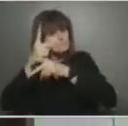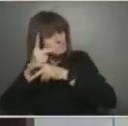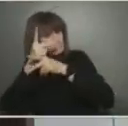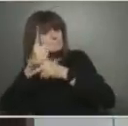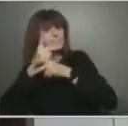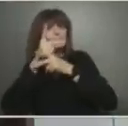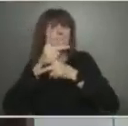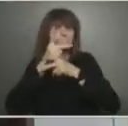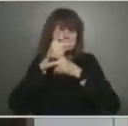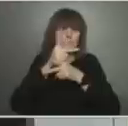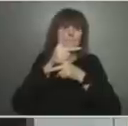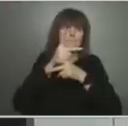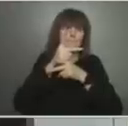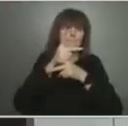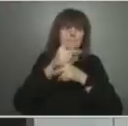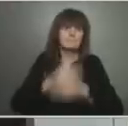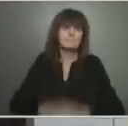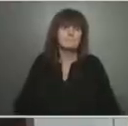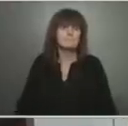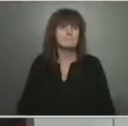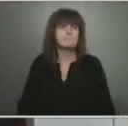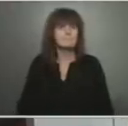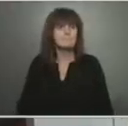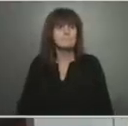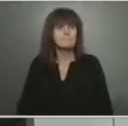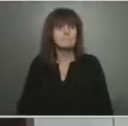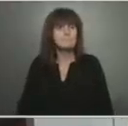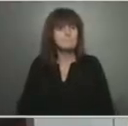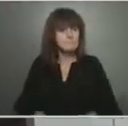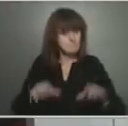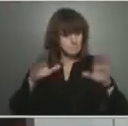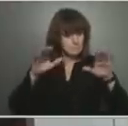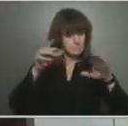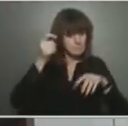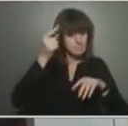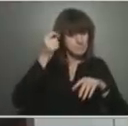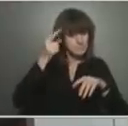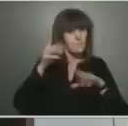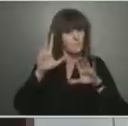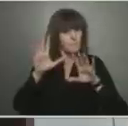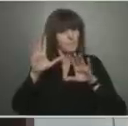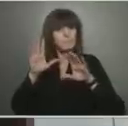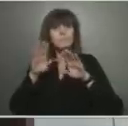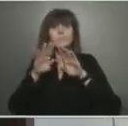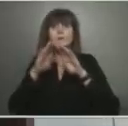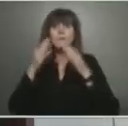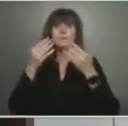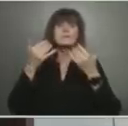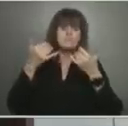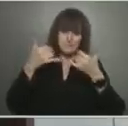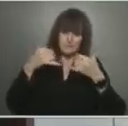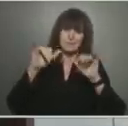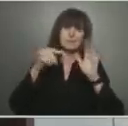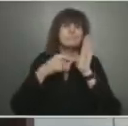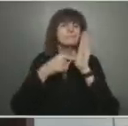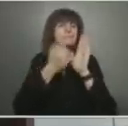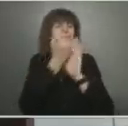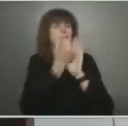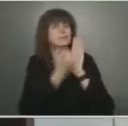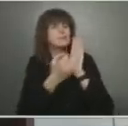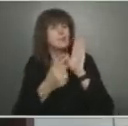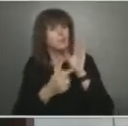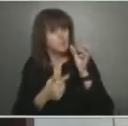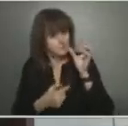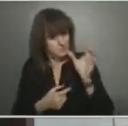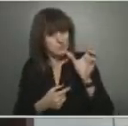Vaccination. And in the face of Omicron threat, we are fortunate that our vaccination rollout continues to be strong. 91